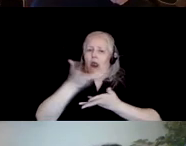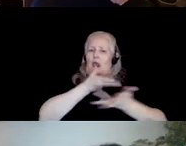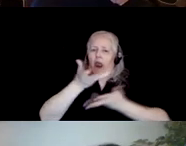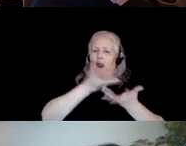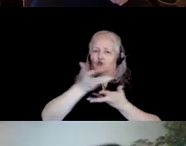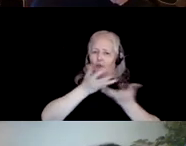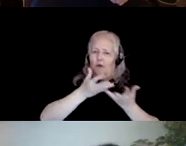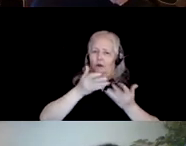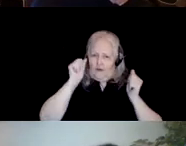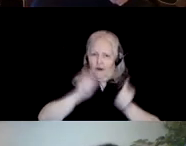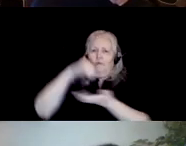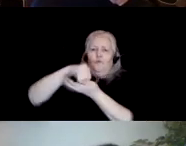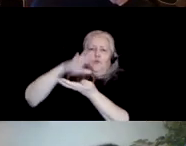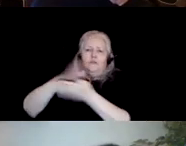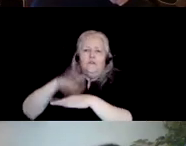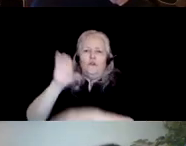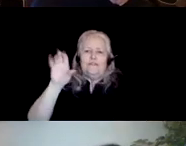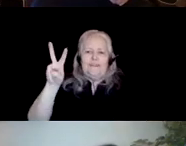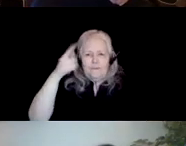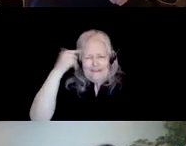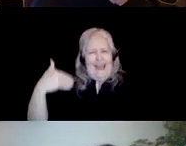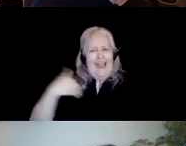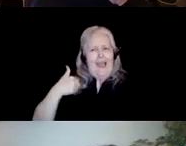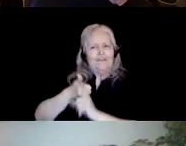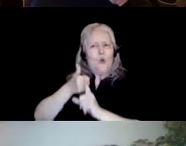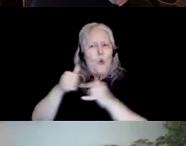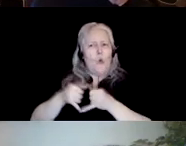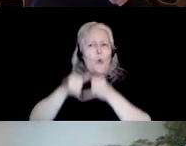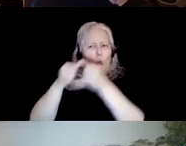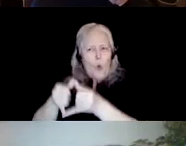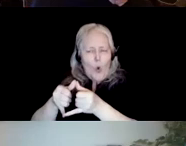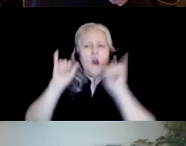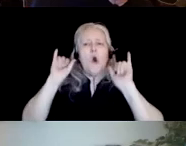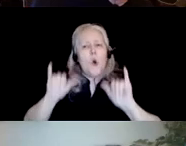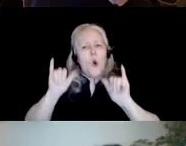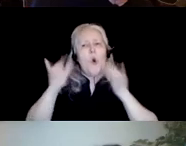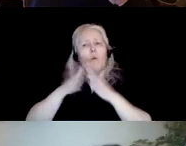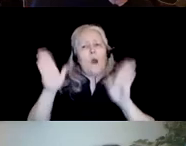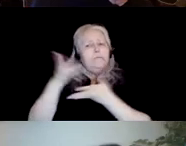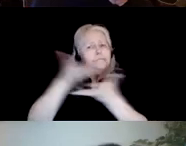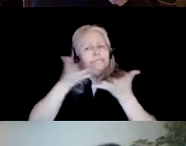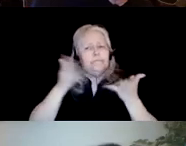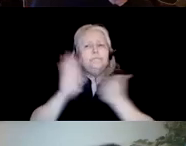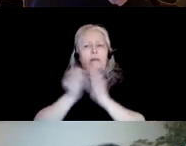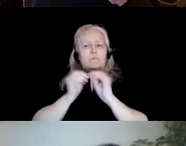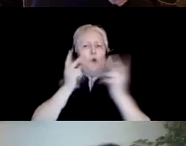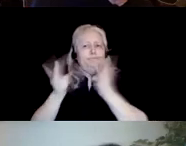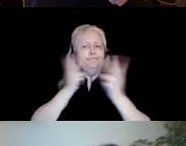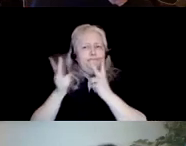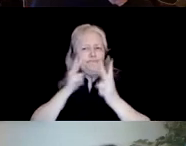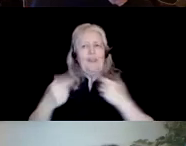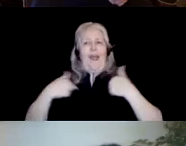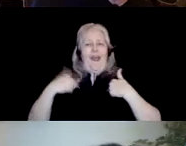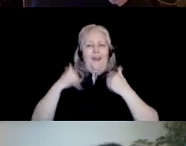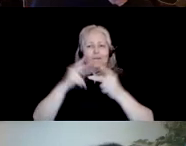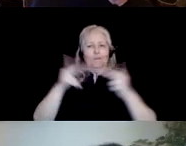put on a CD, because there's an award now, by making public linguistics more visible, giving people like me, the platform to